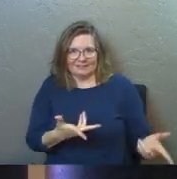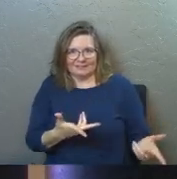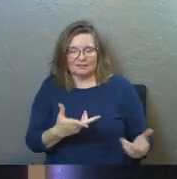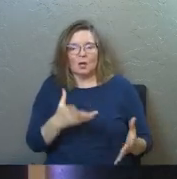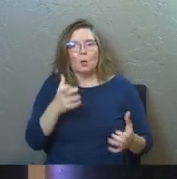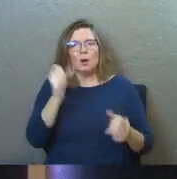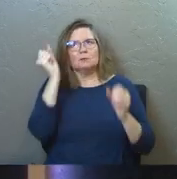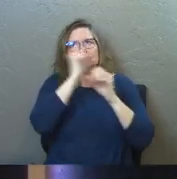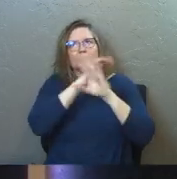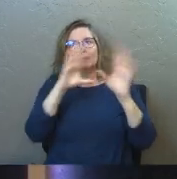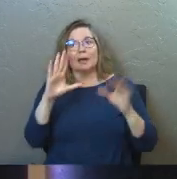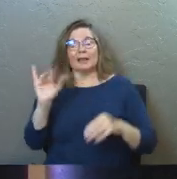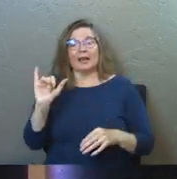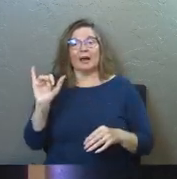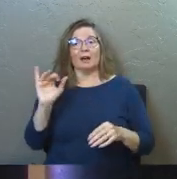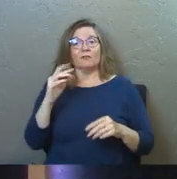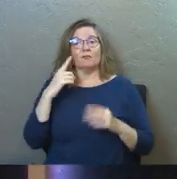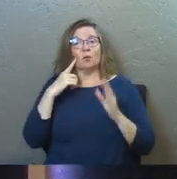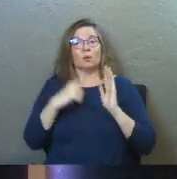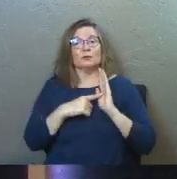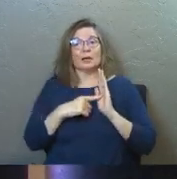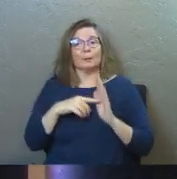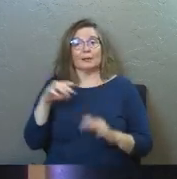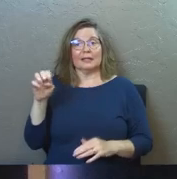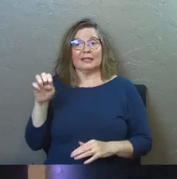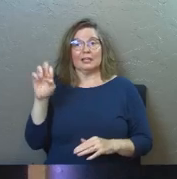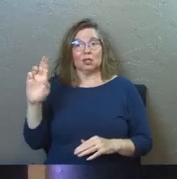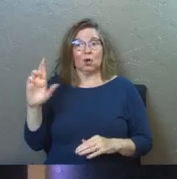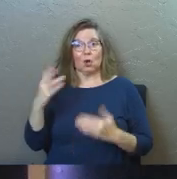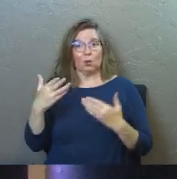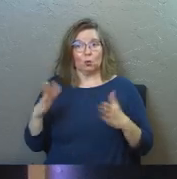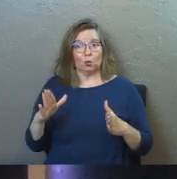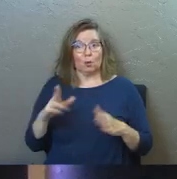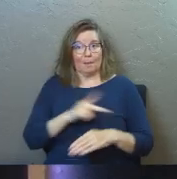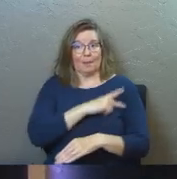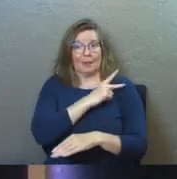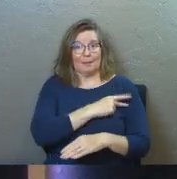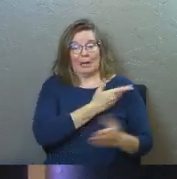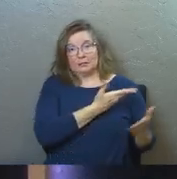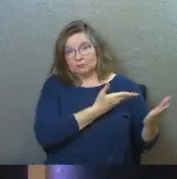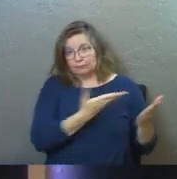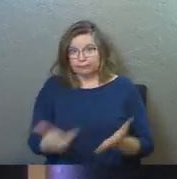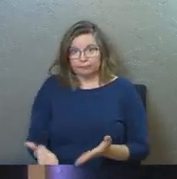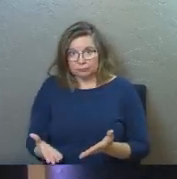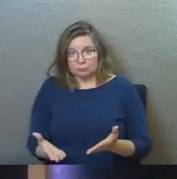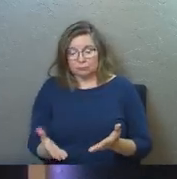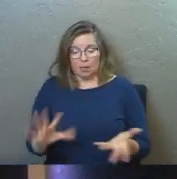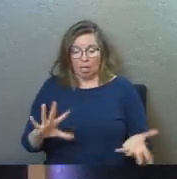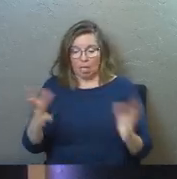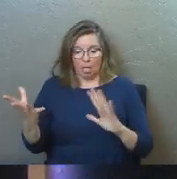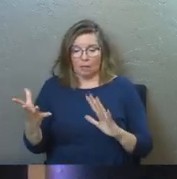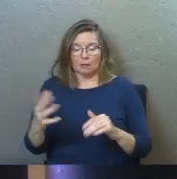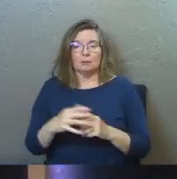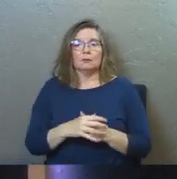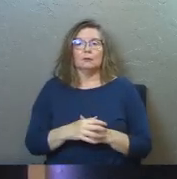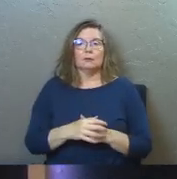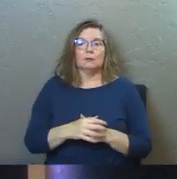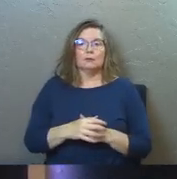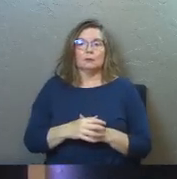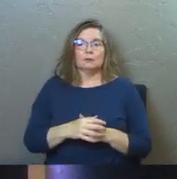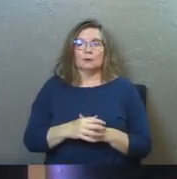so I want you to imagine an ER for a second, and a patient is driven in, they're the person that just had something go wrong in their marriage,